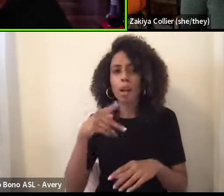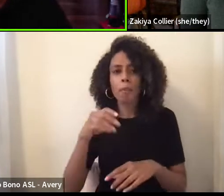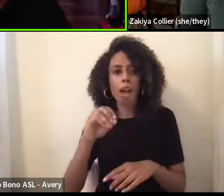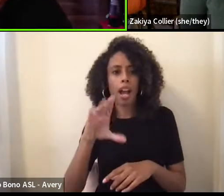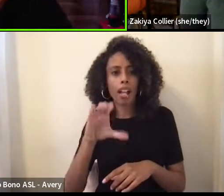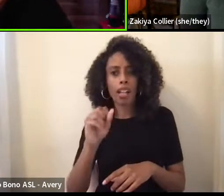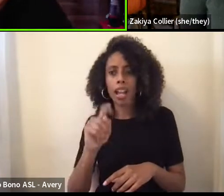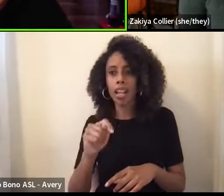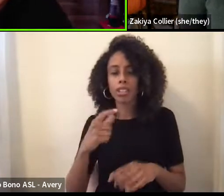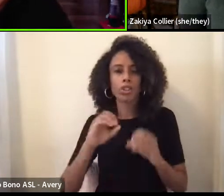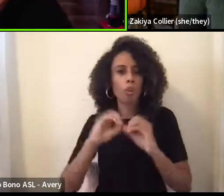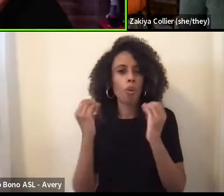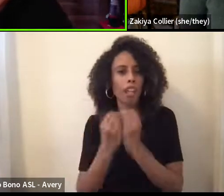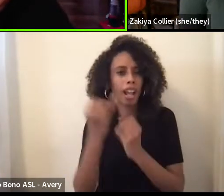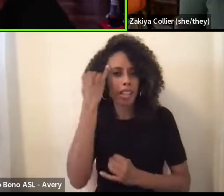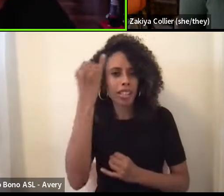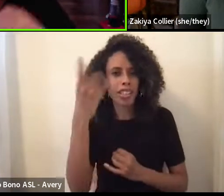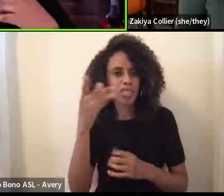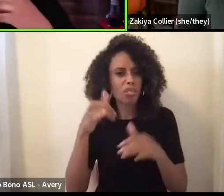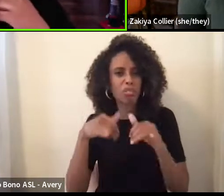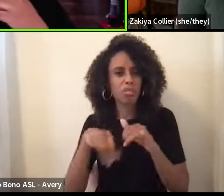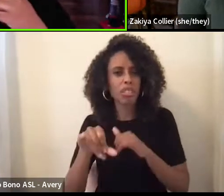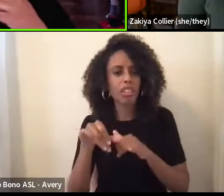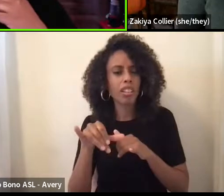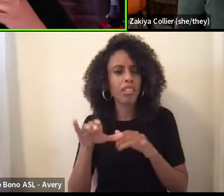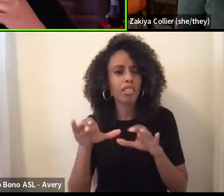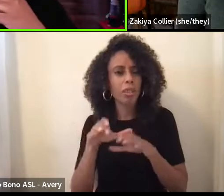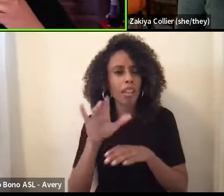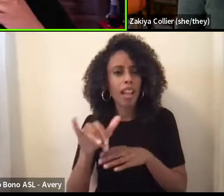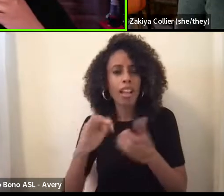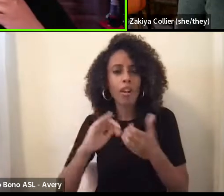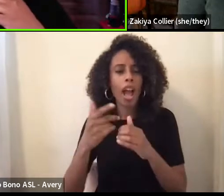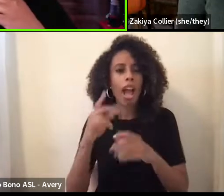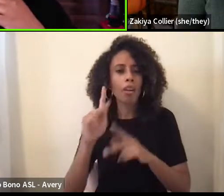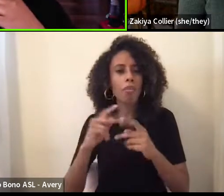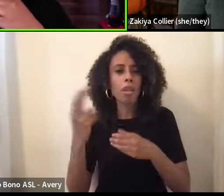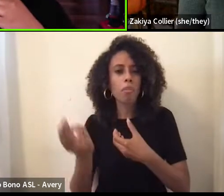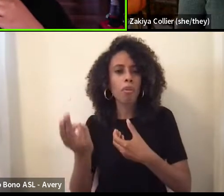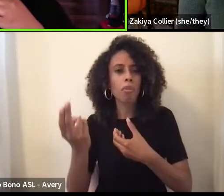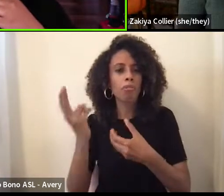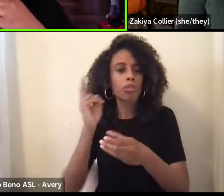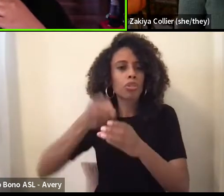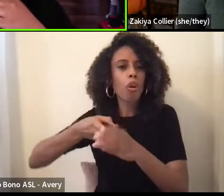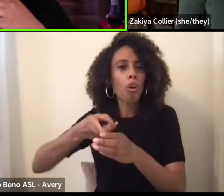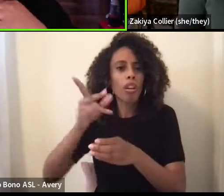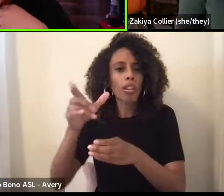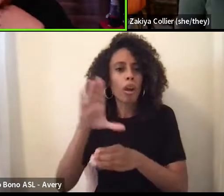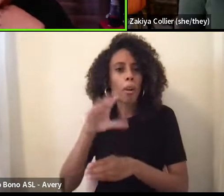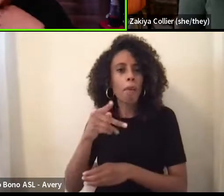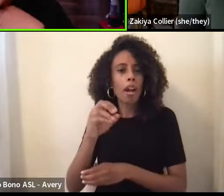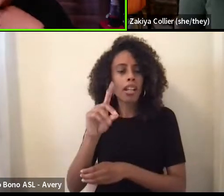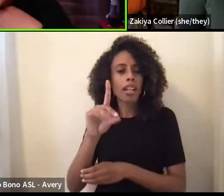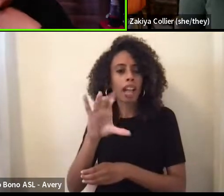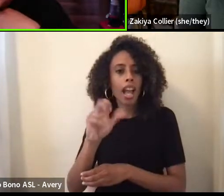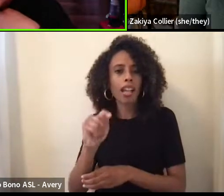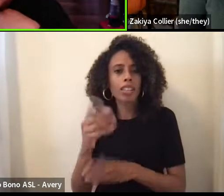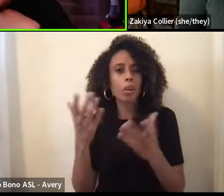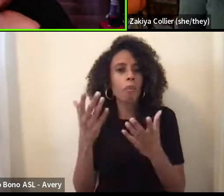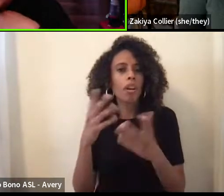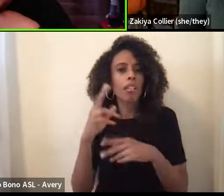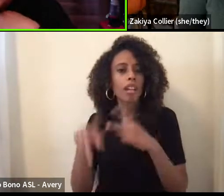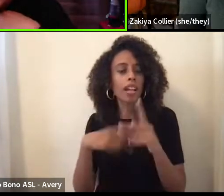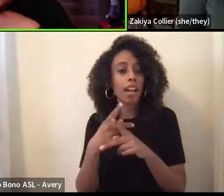on or how do you, how, how do people join the podcast and what are some of the discussions, um,